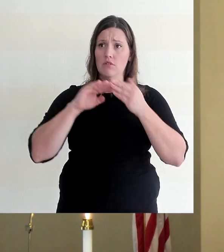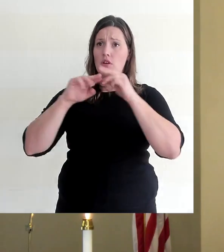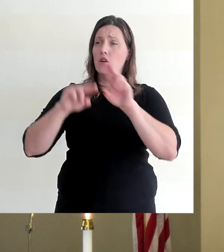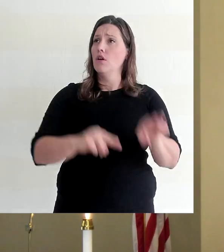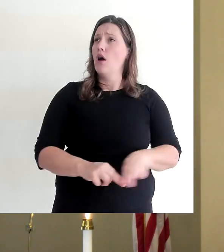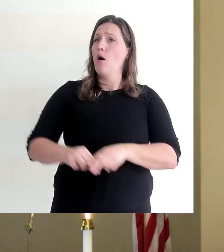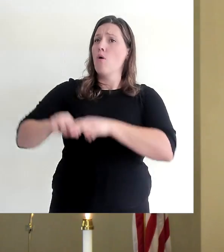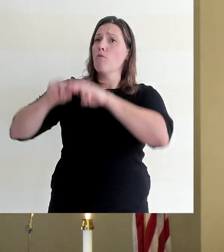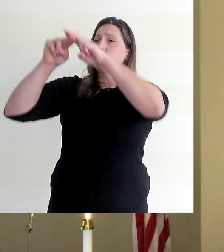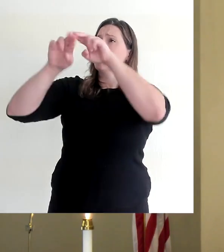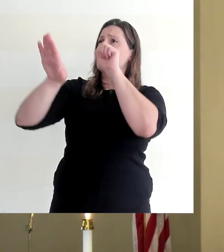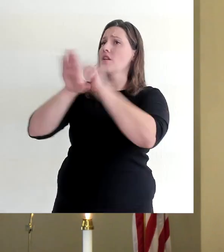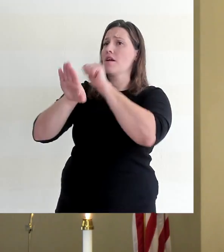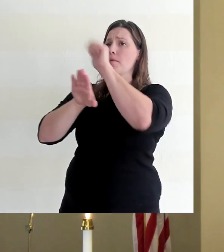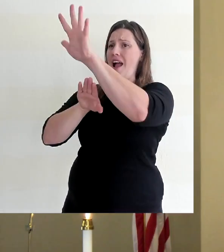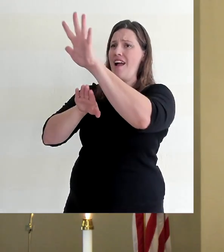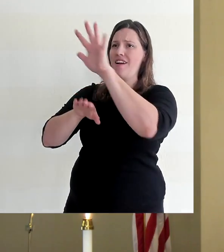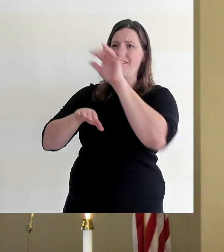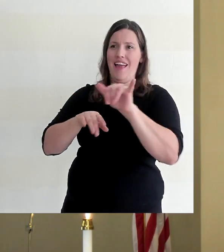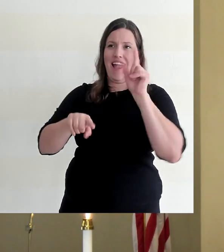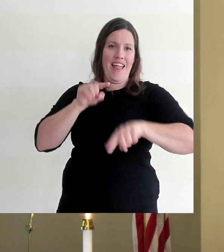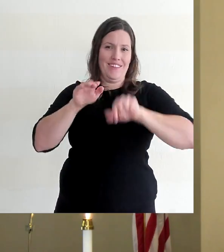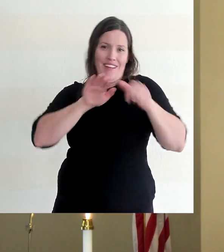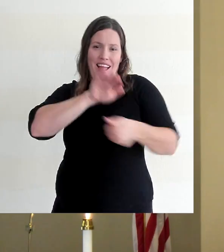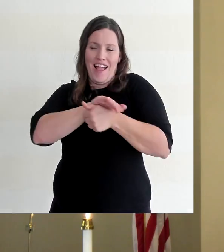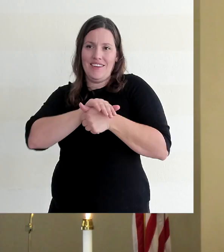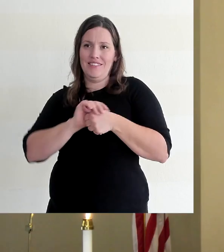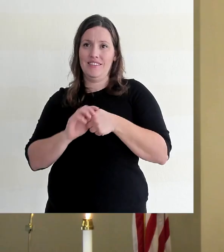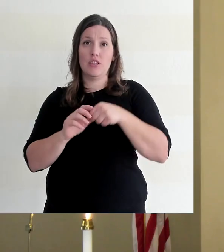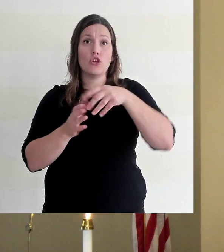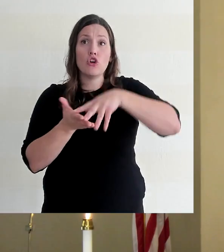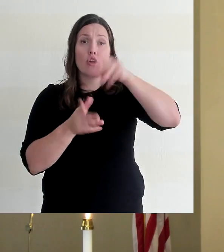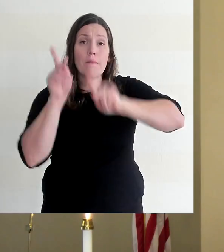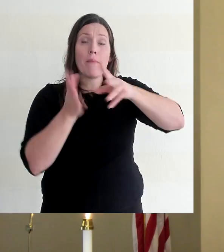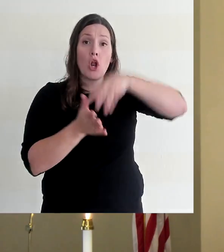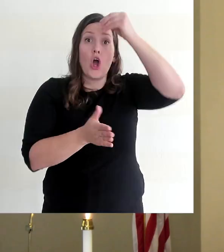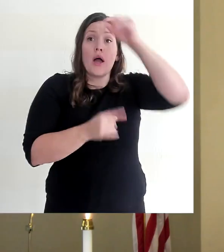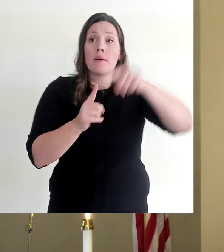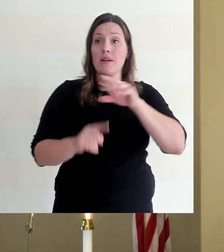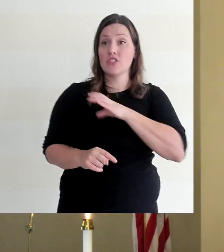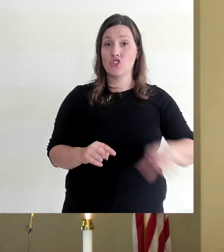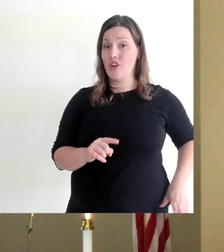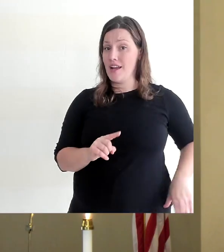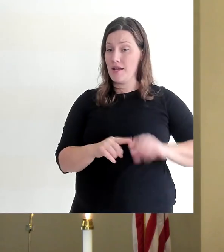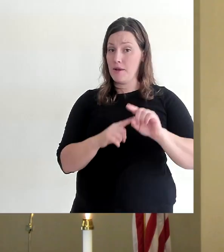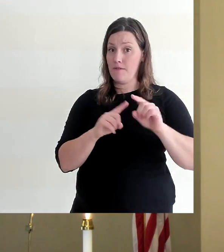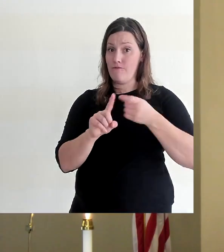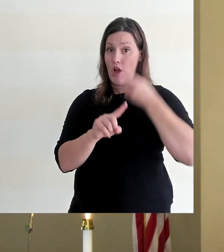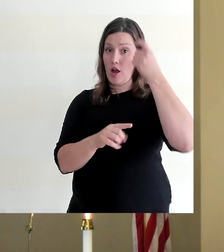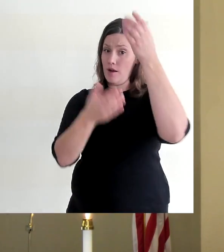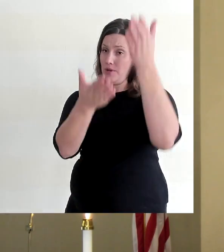People learn about Christ from you, from your words,